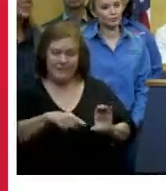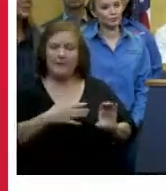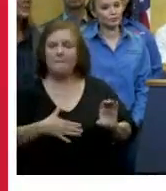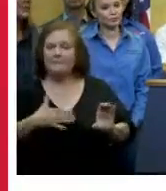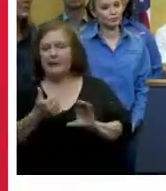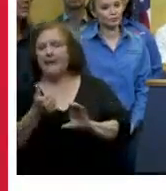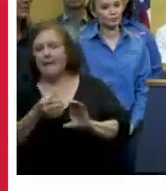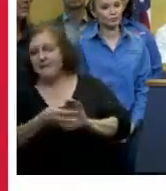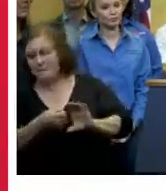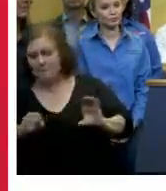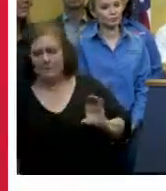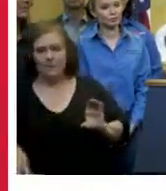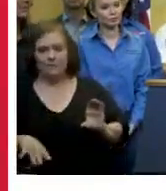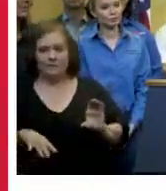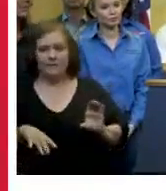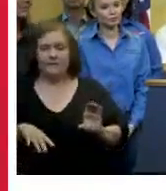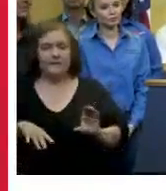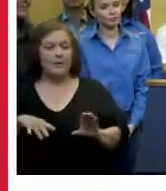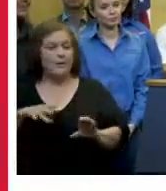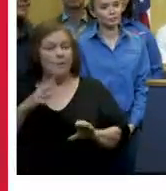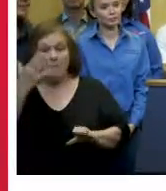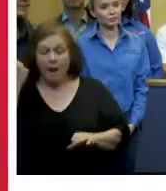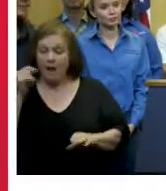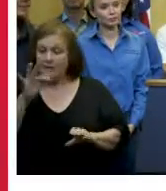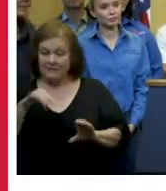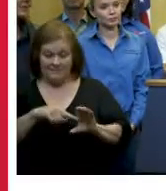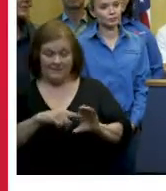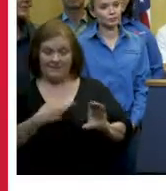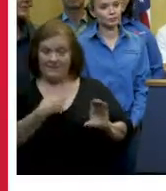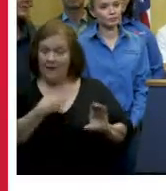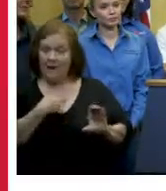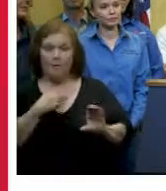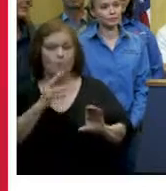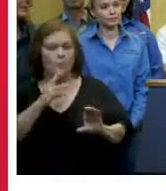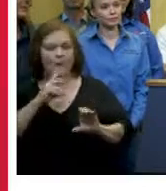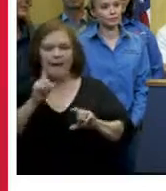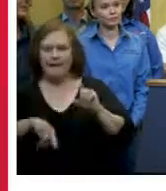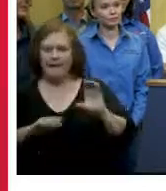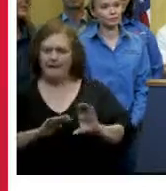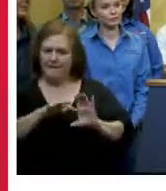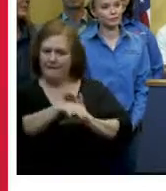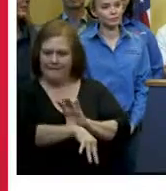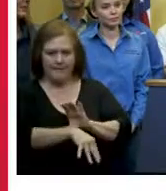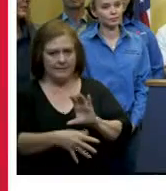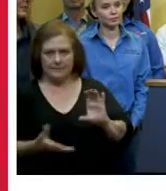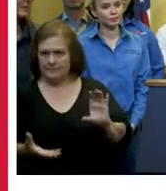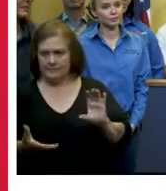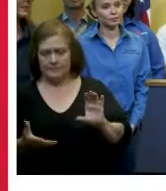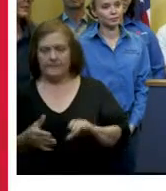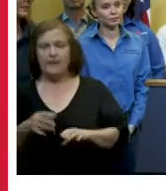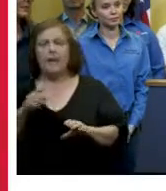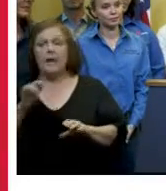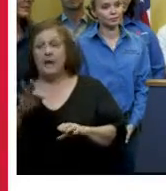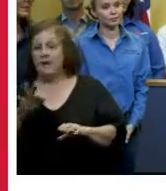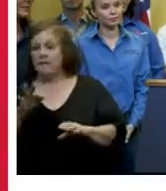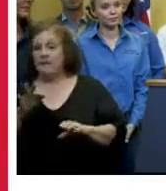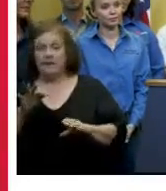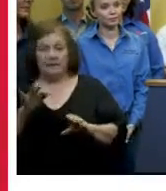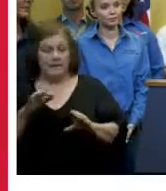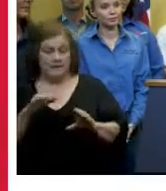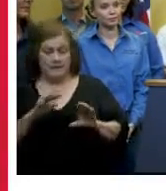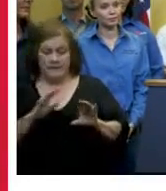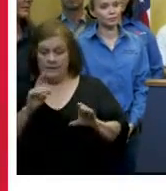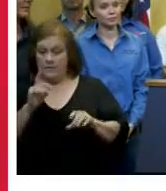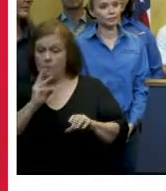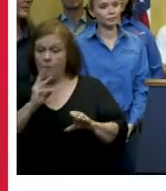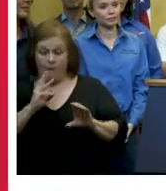move it the fact is is that the water can't get pumped out if it can't get in it's very simple and the water will not care whether or